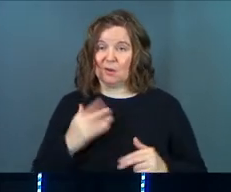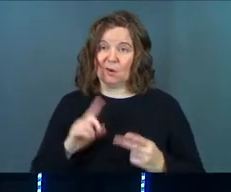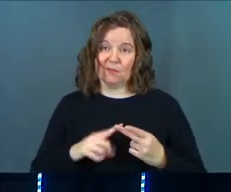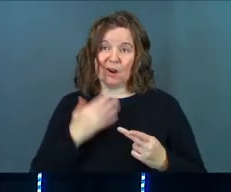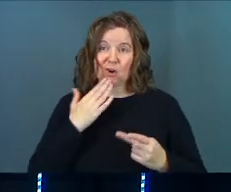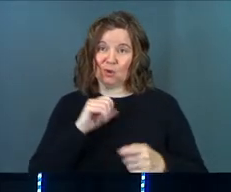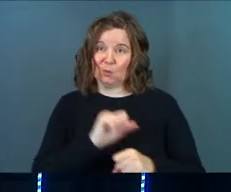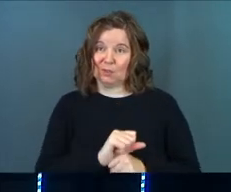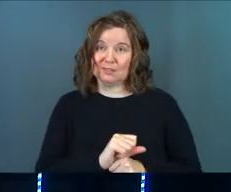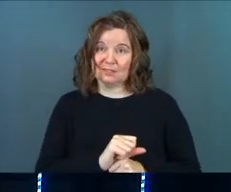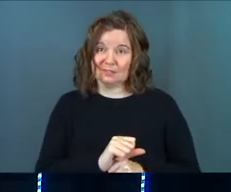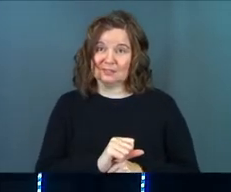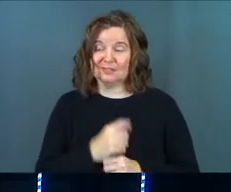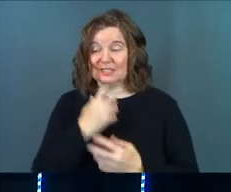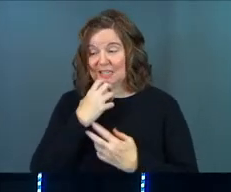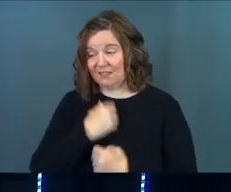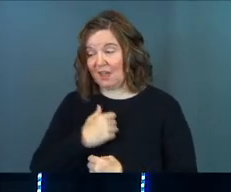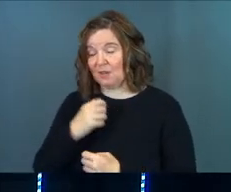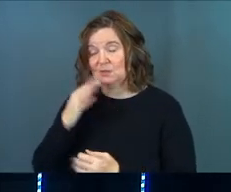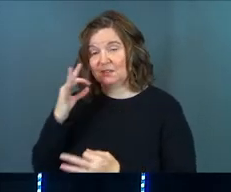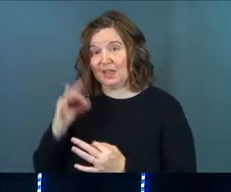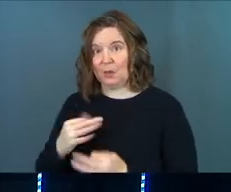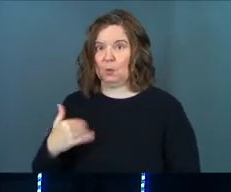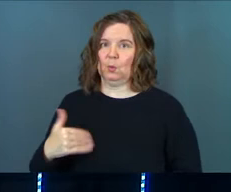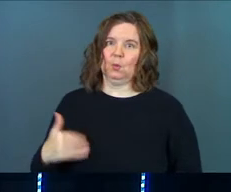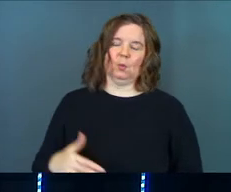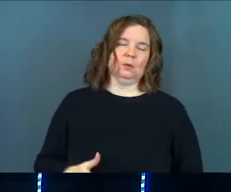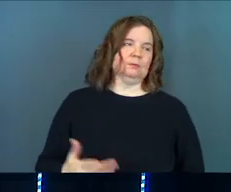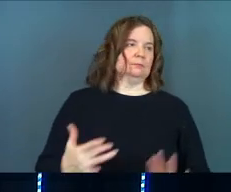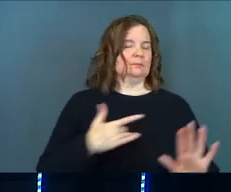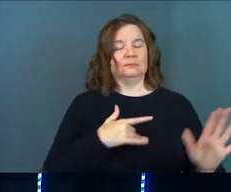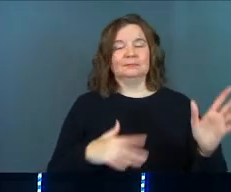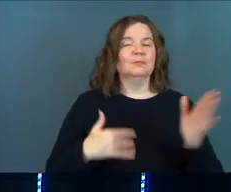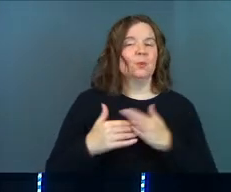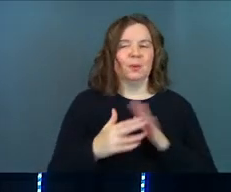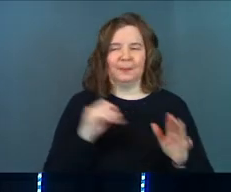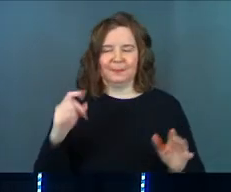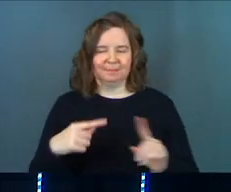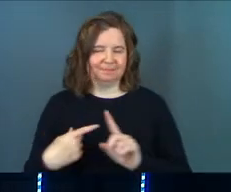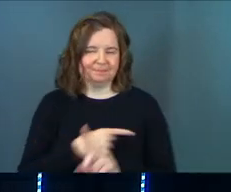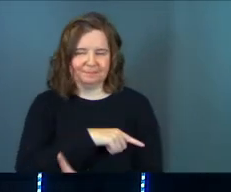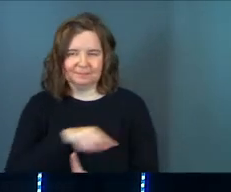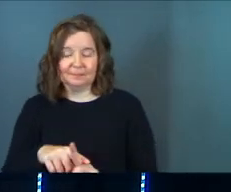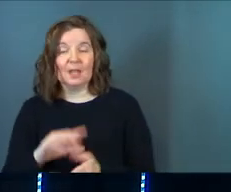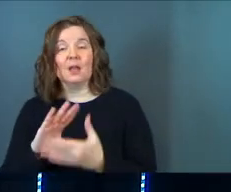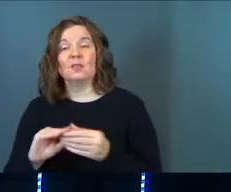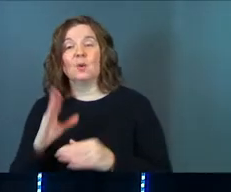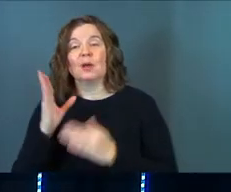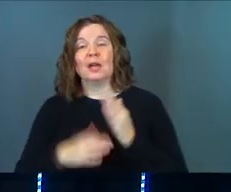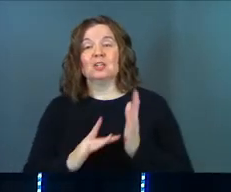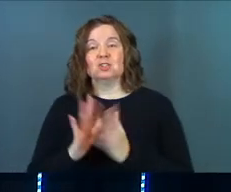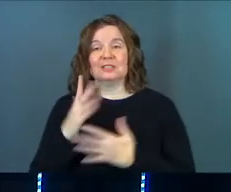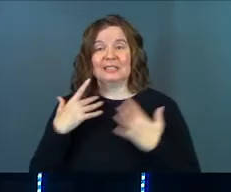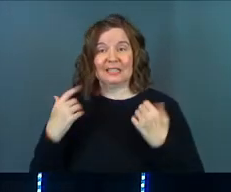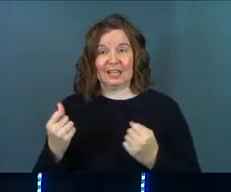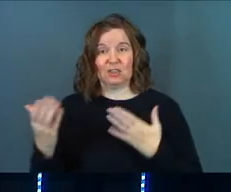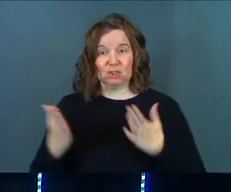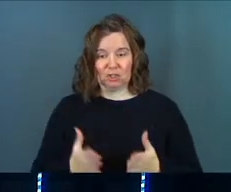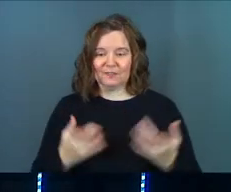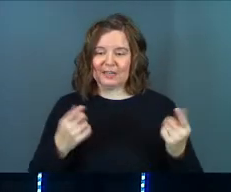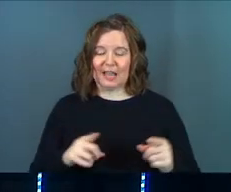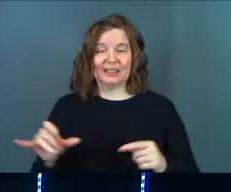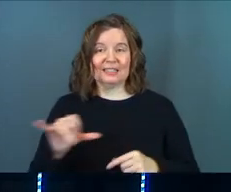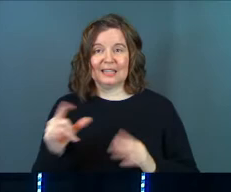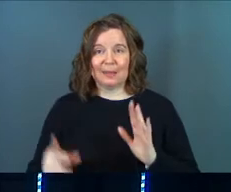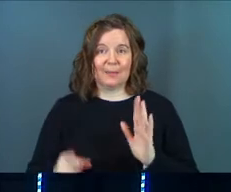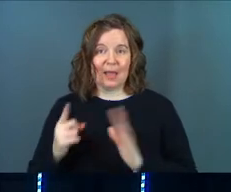our good works. He values faith. Ooh, that should get us. Okay. And then, of course, the story ends. Jesus heals the servant, happens